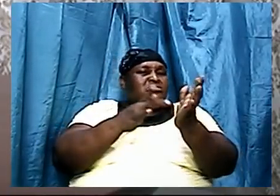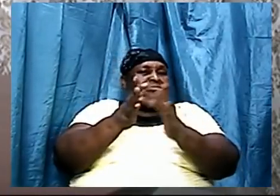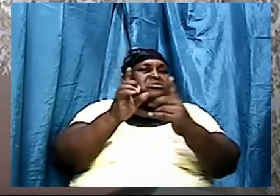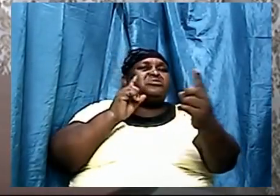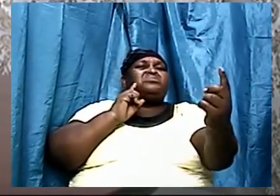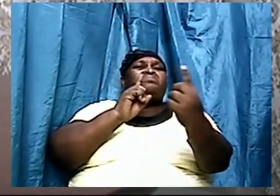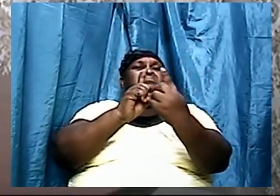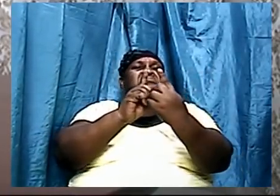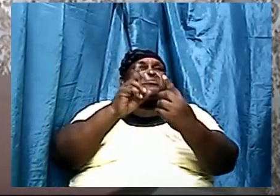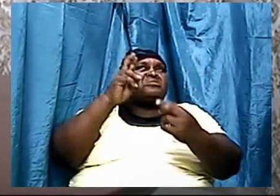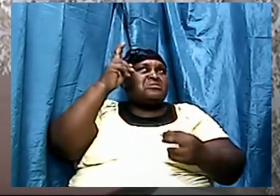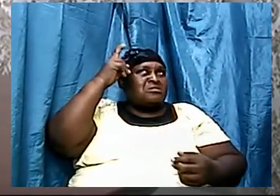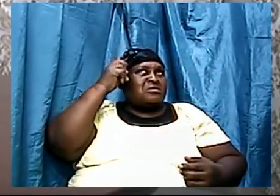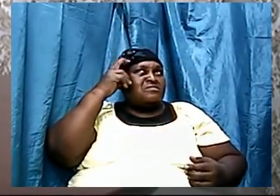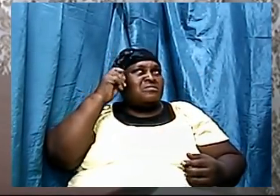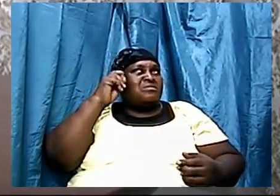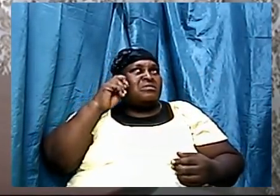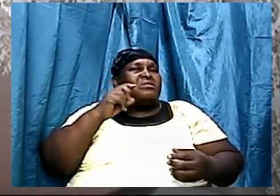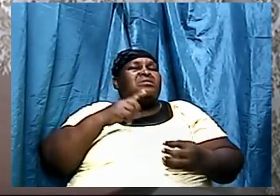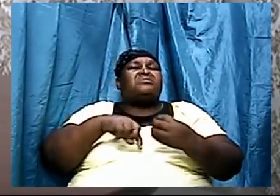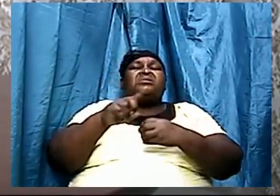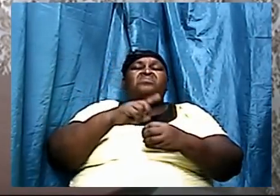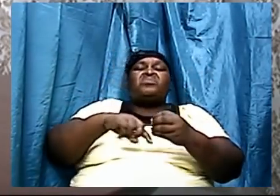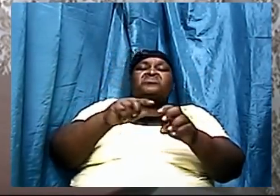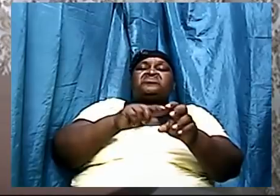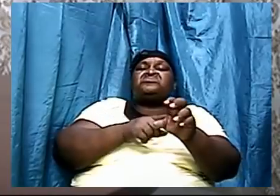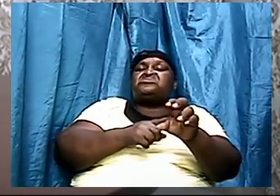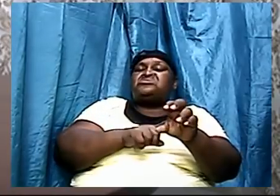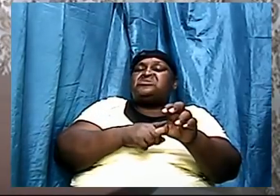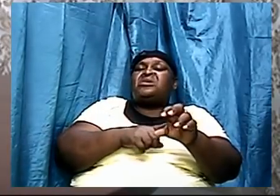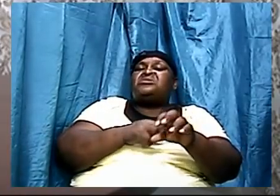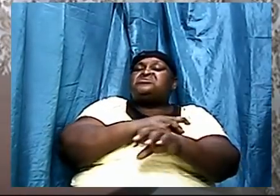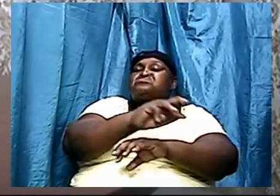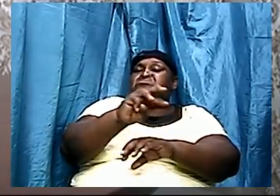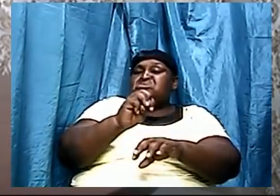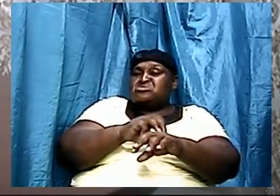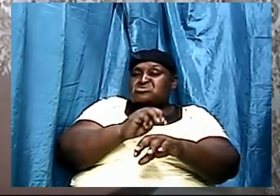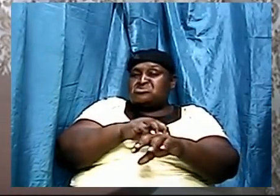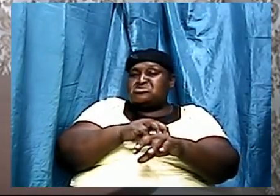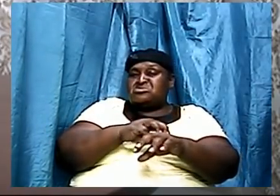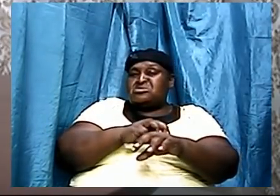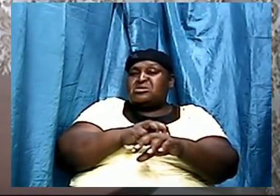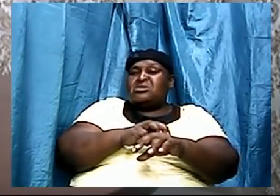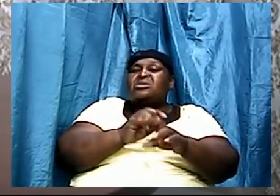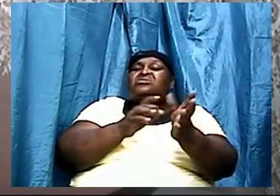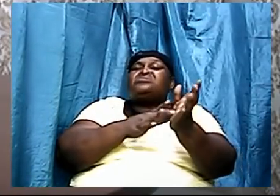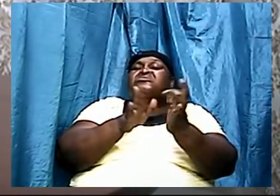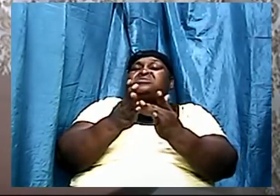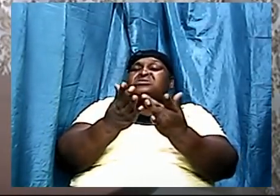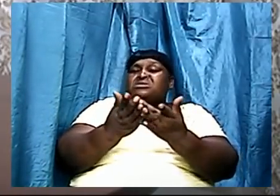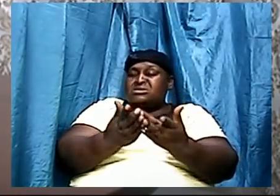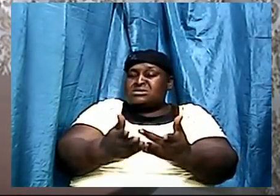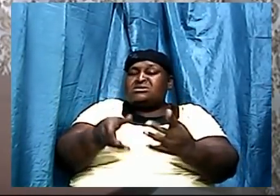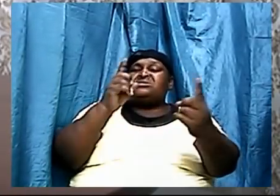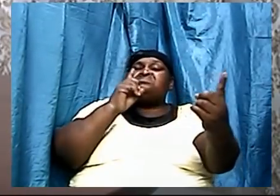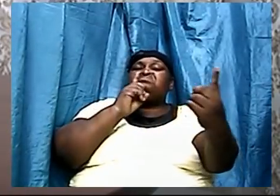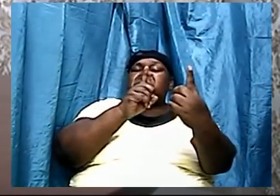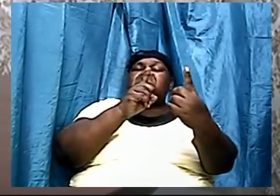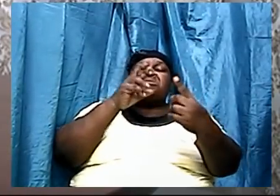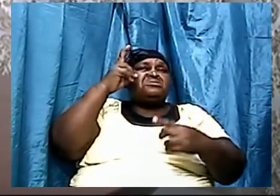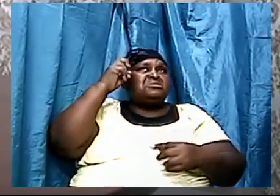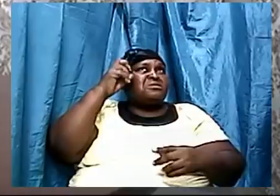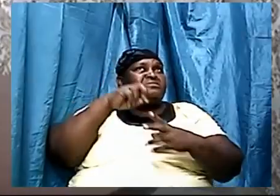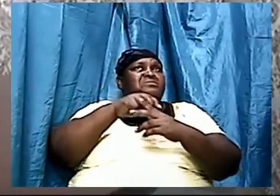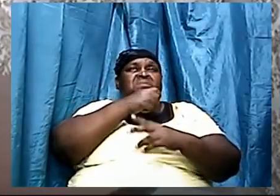ministry. He was about to start his work. Amen. And he met the devil in the wilderness. And the only